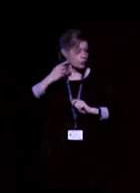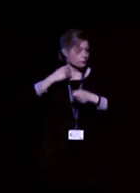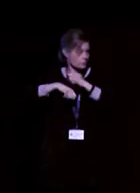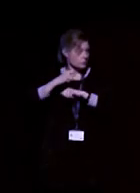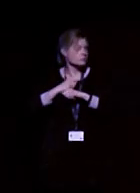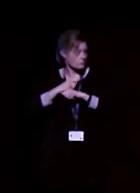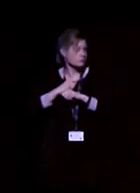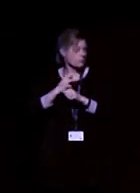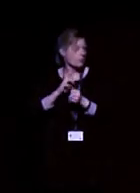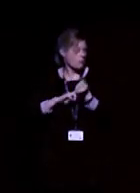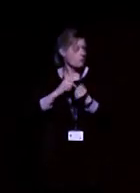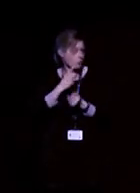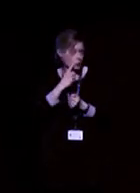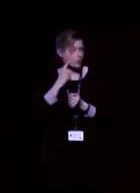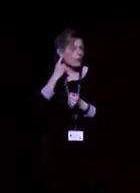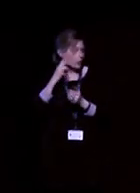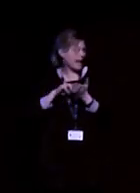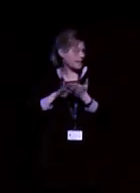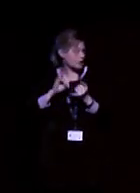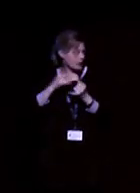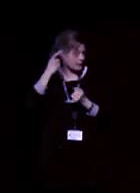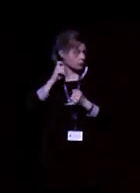hearing aid and want to link up with Bluetooth.